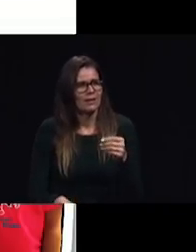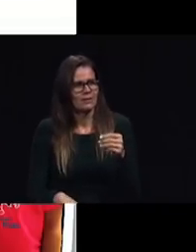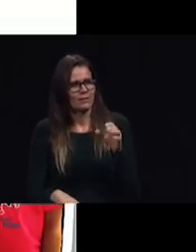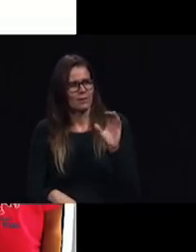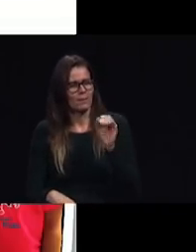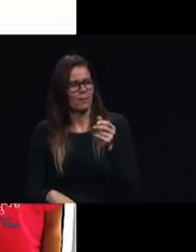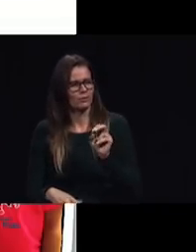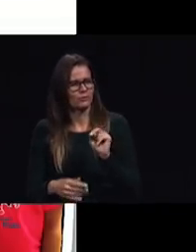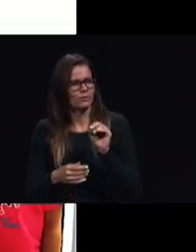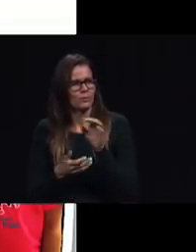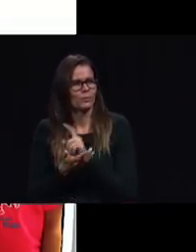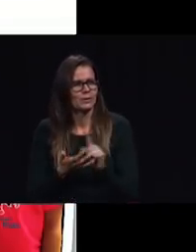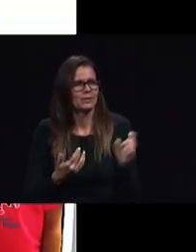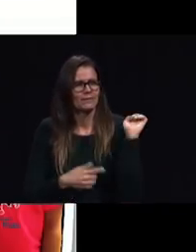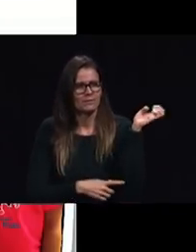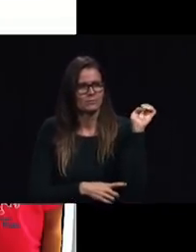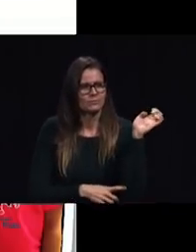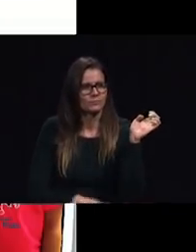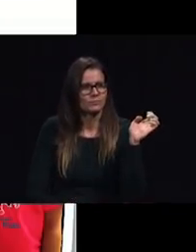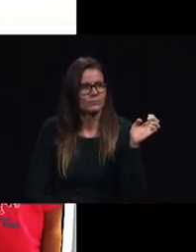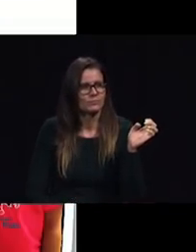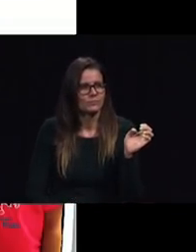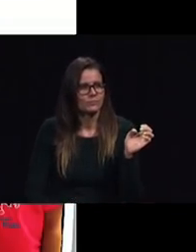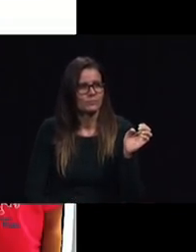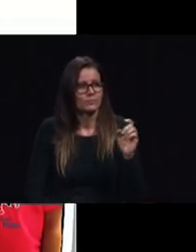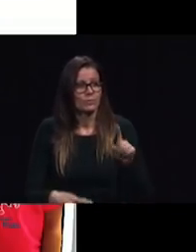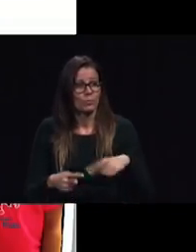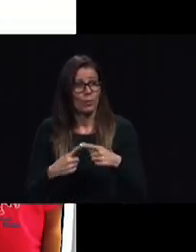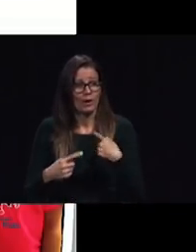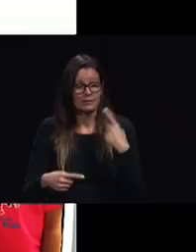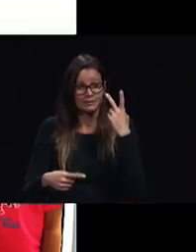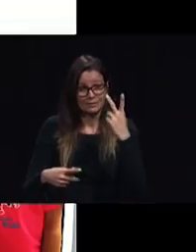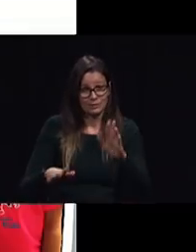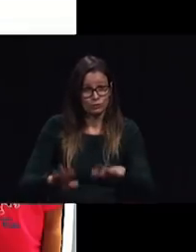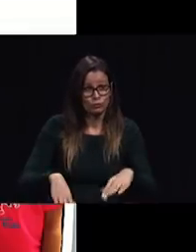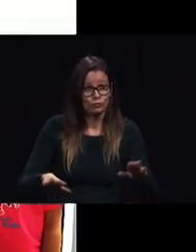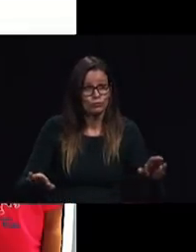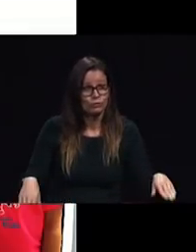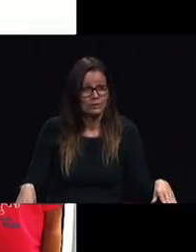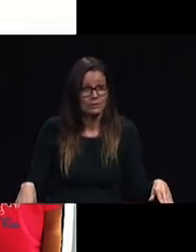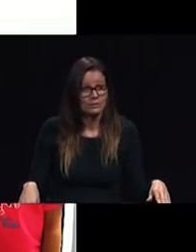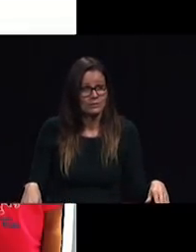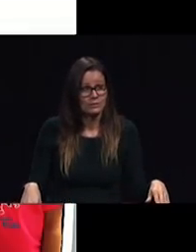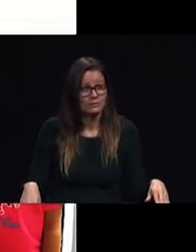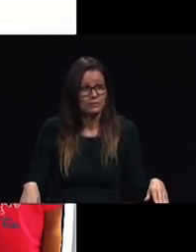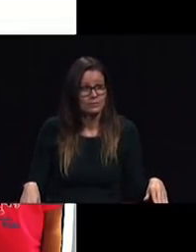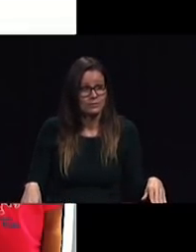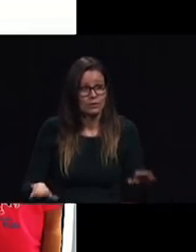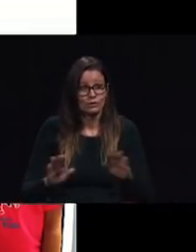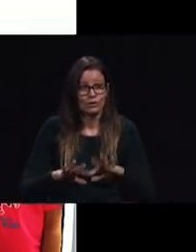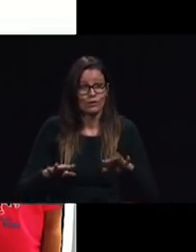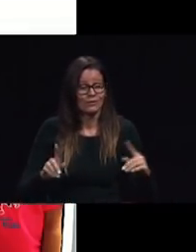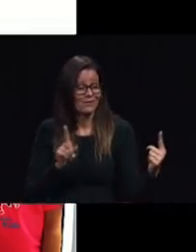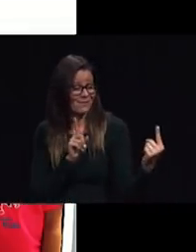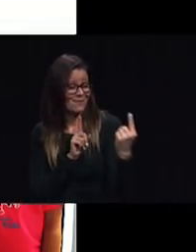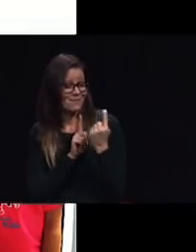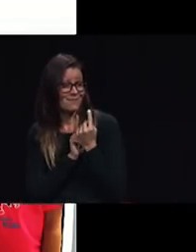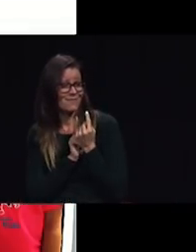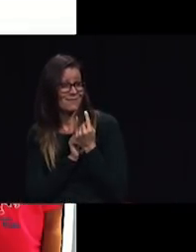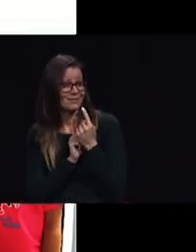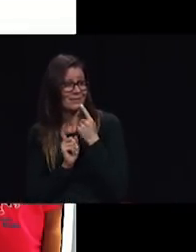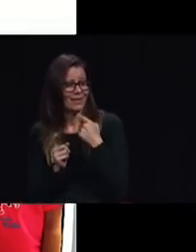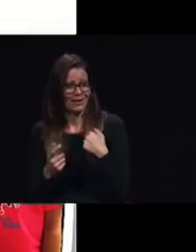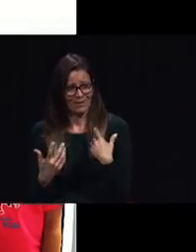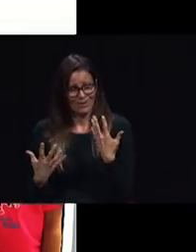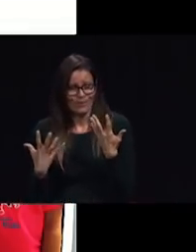it's heartwarming when I see a little child and all the children who come up to tell me I want to make Jesus my forever